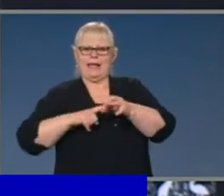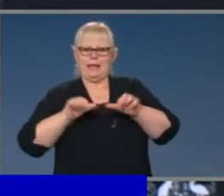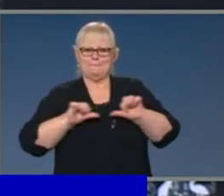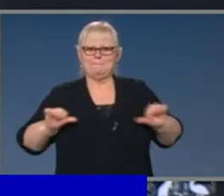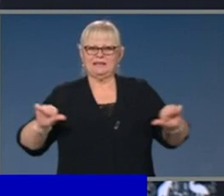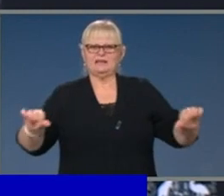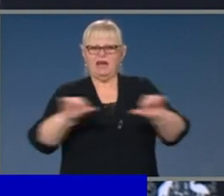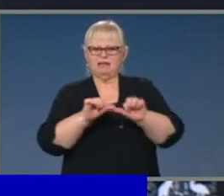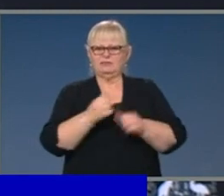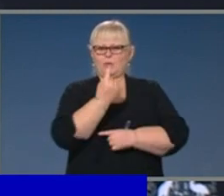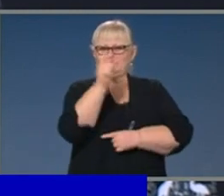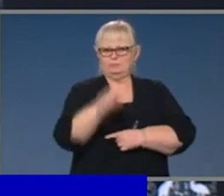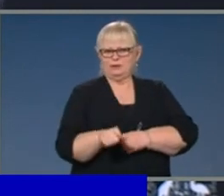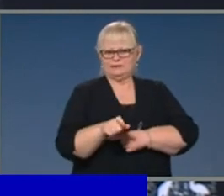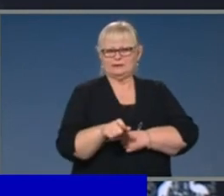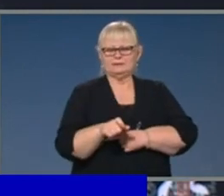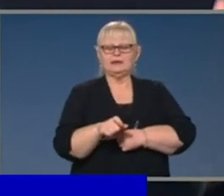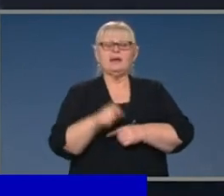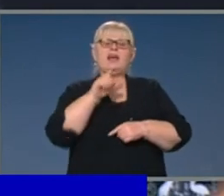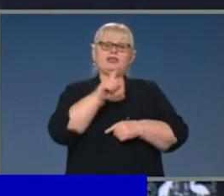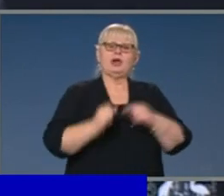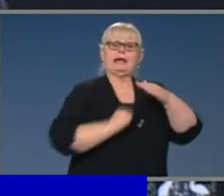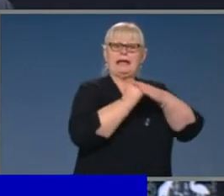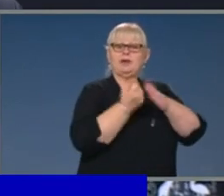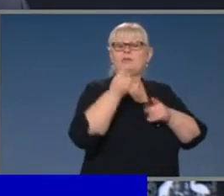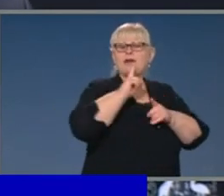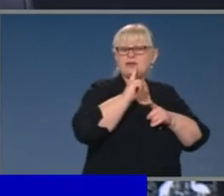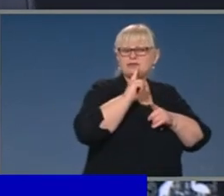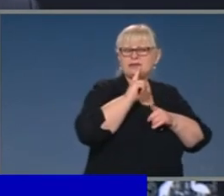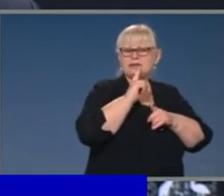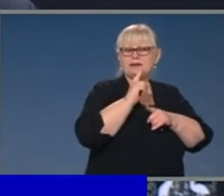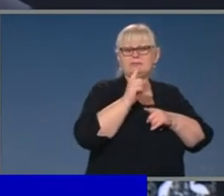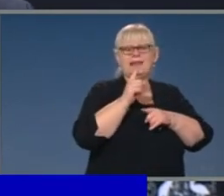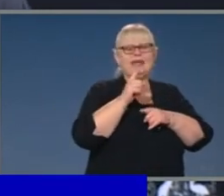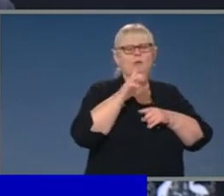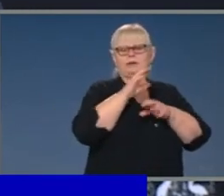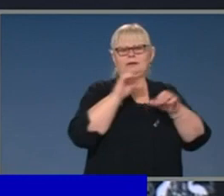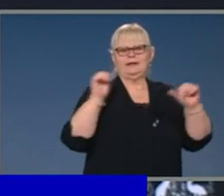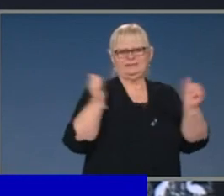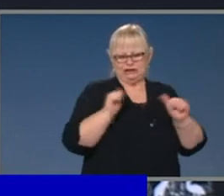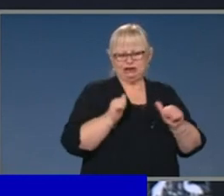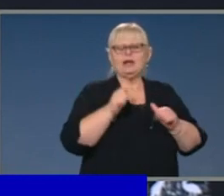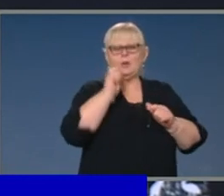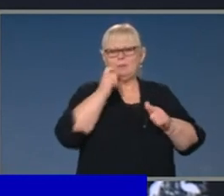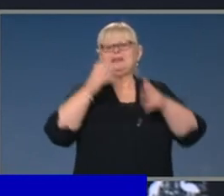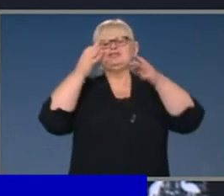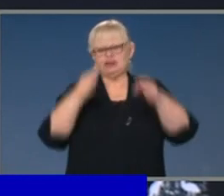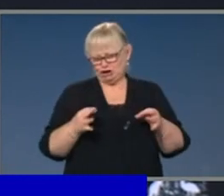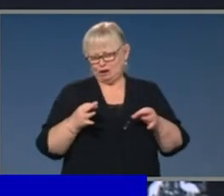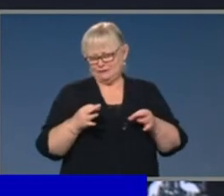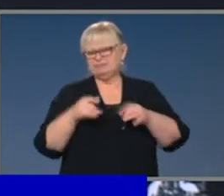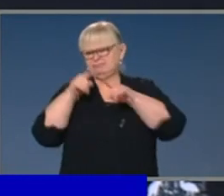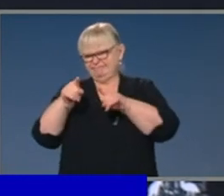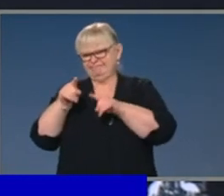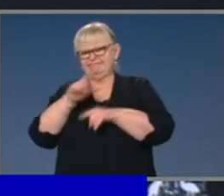And those caps of 100 for a particular building, they won't be in place. It will be determined on that basis.